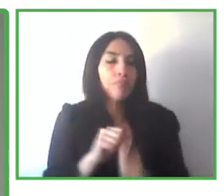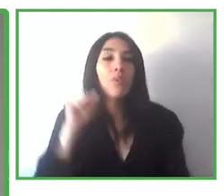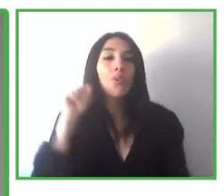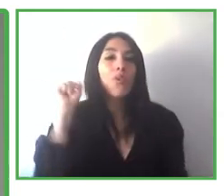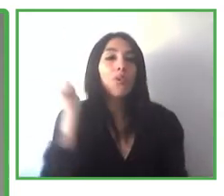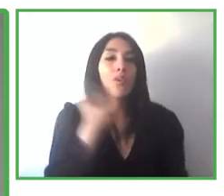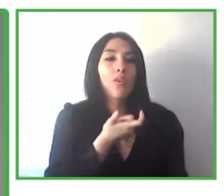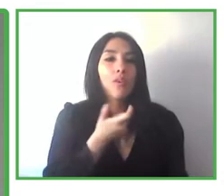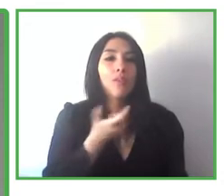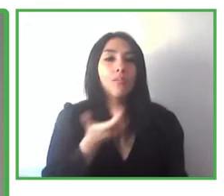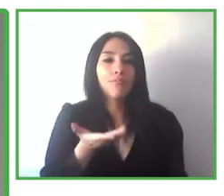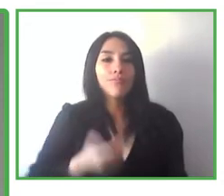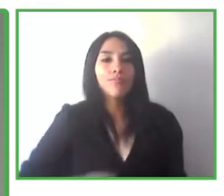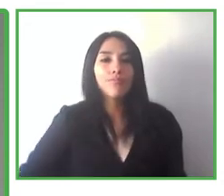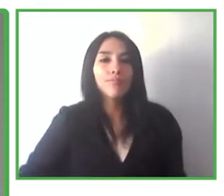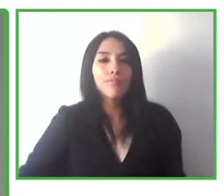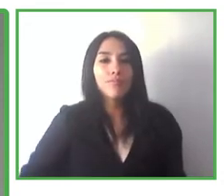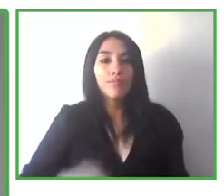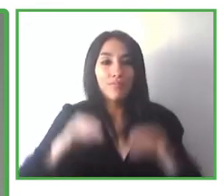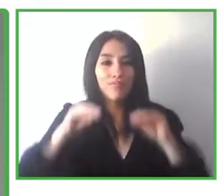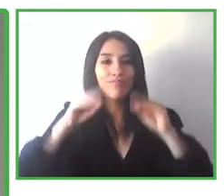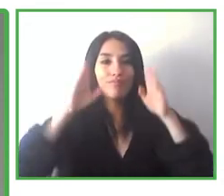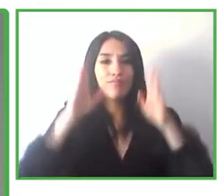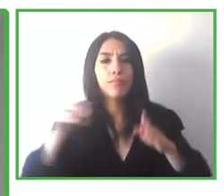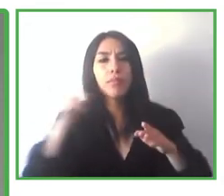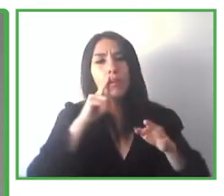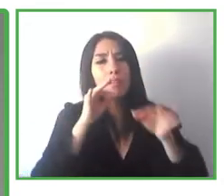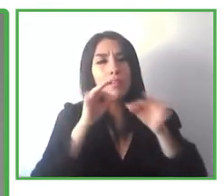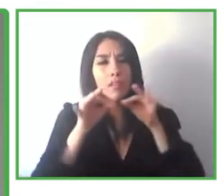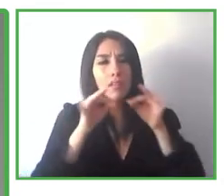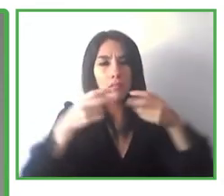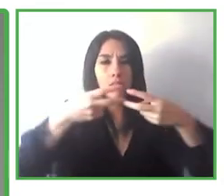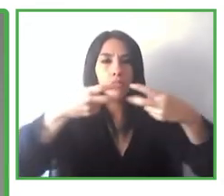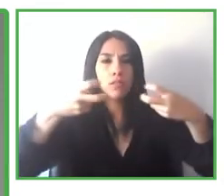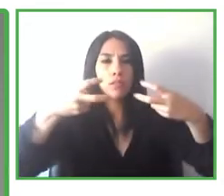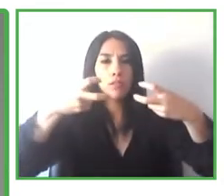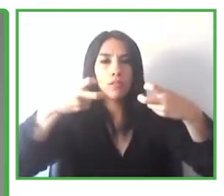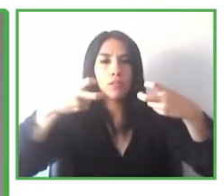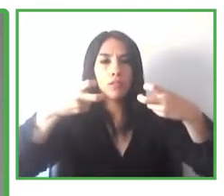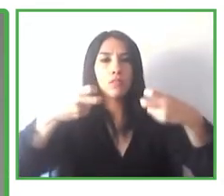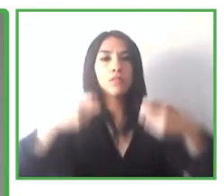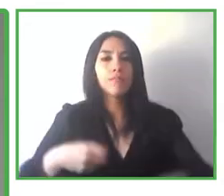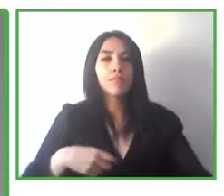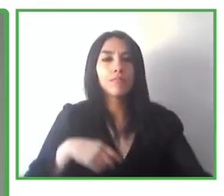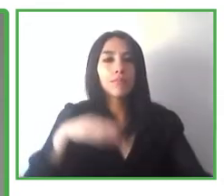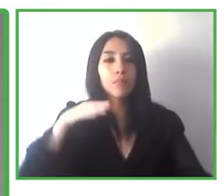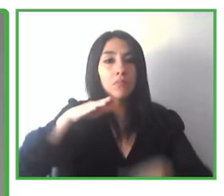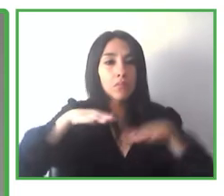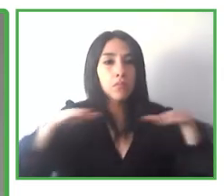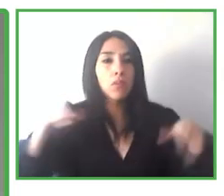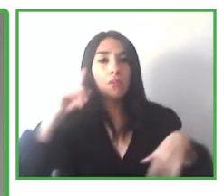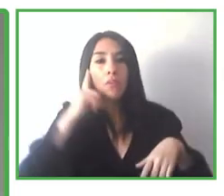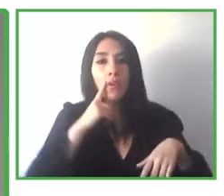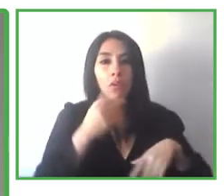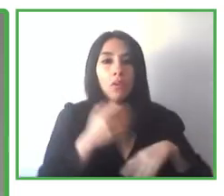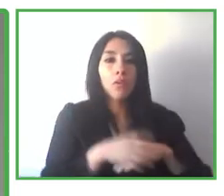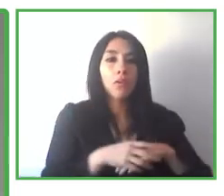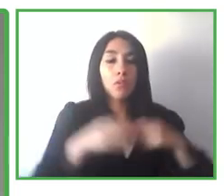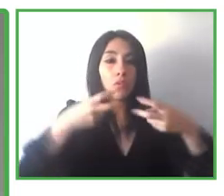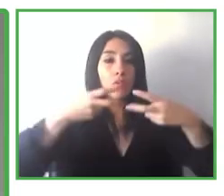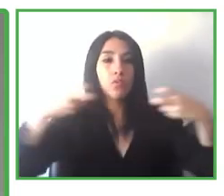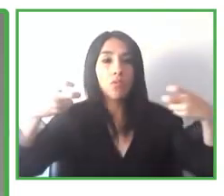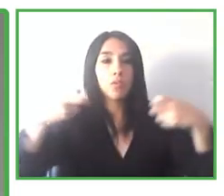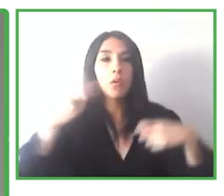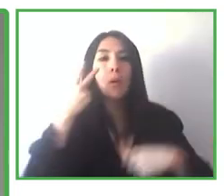that all the interventions of the teachers to be having or to be put on the screen so